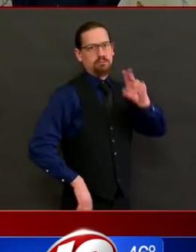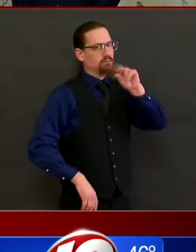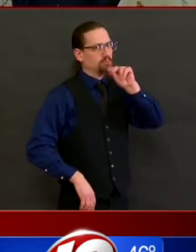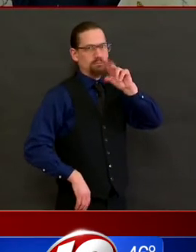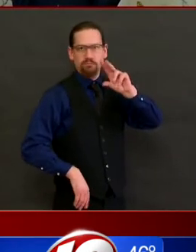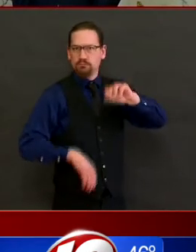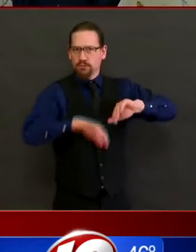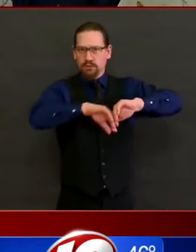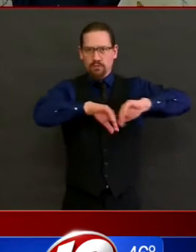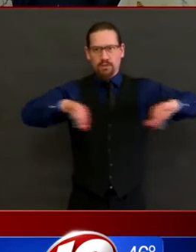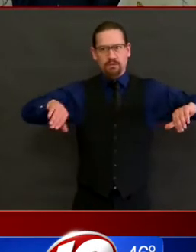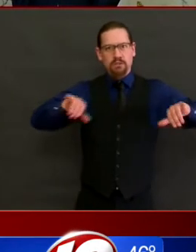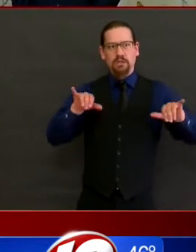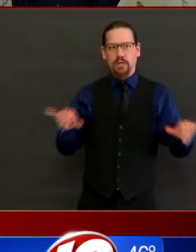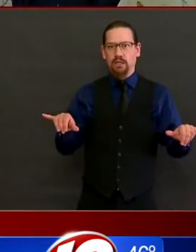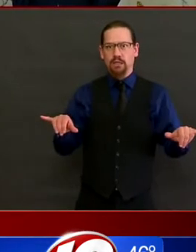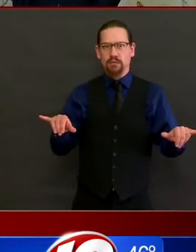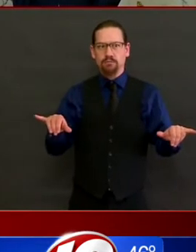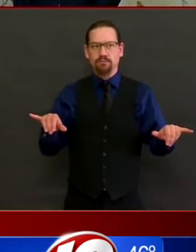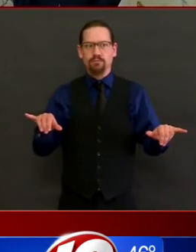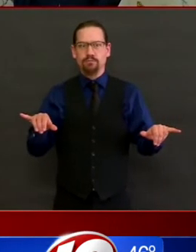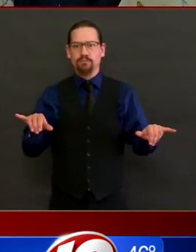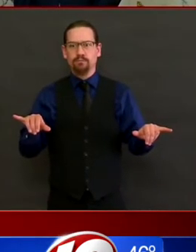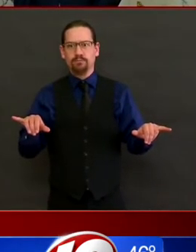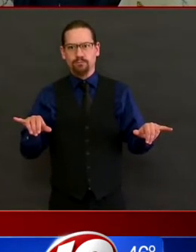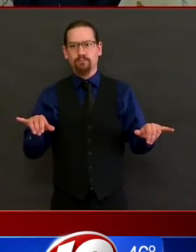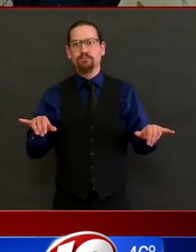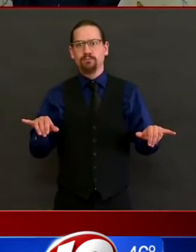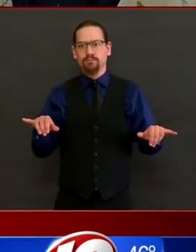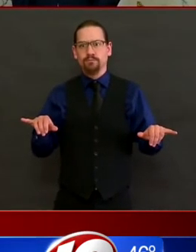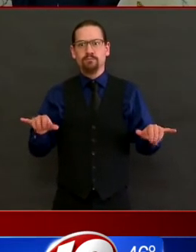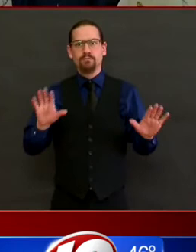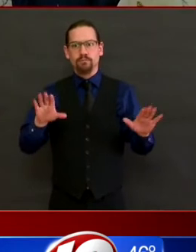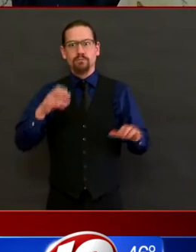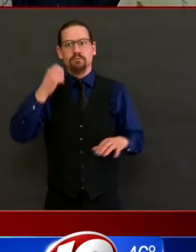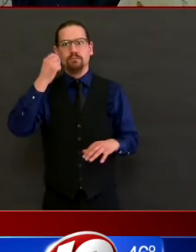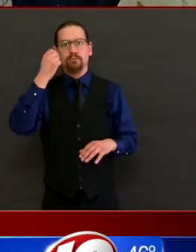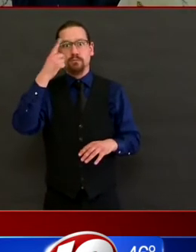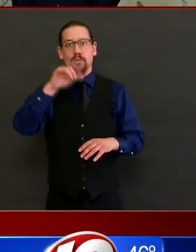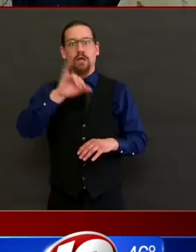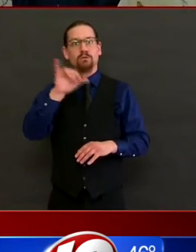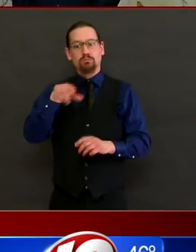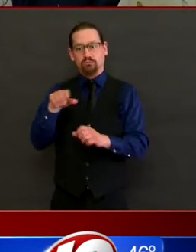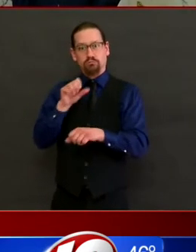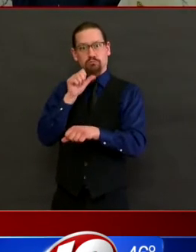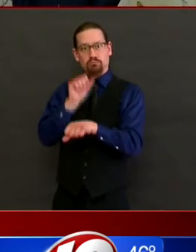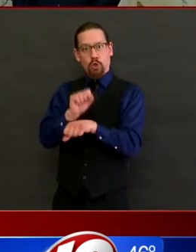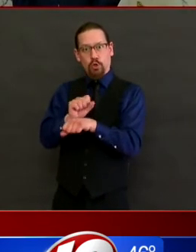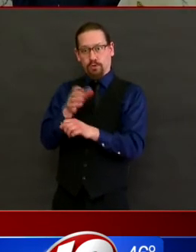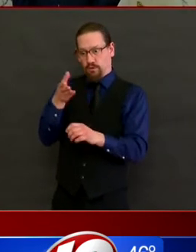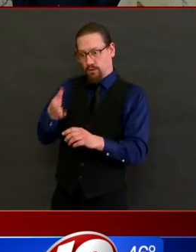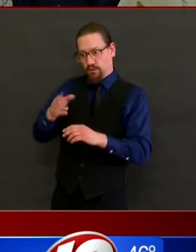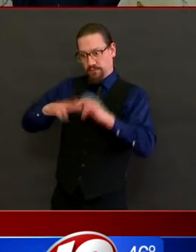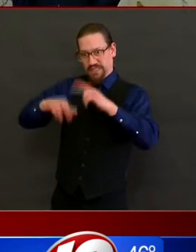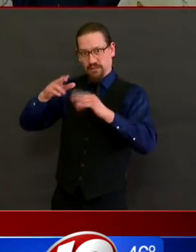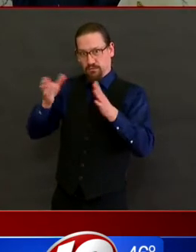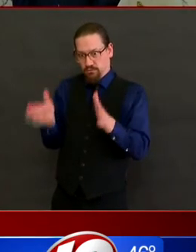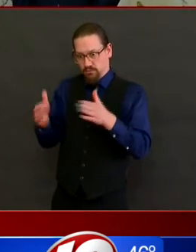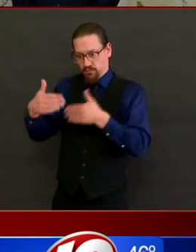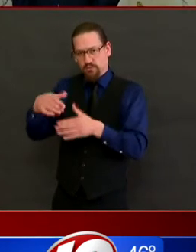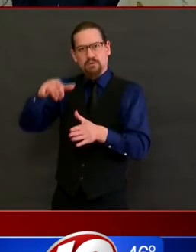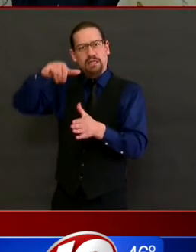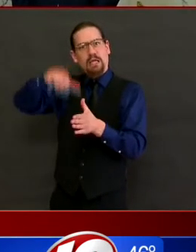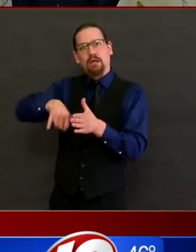facilities as well. And of course all residents will continue to be very closely monitored